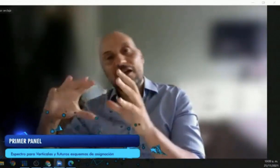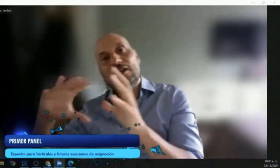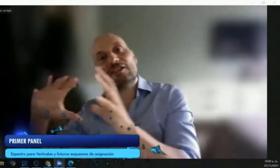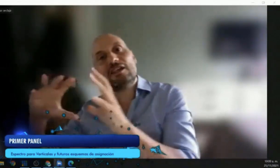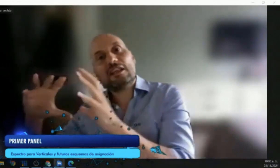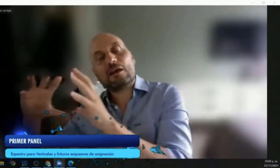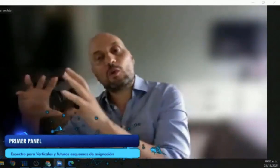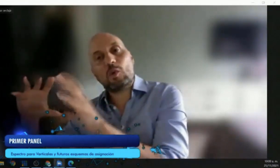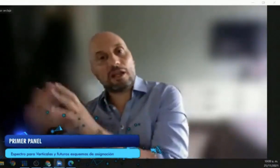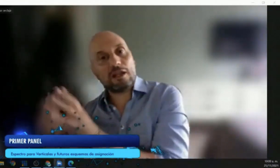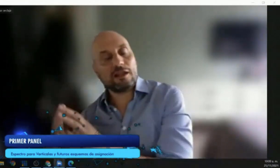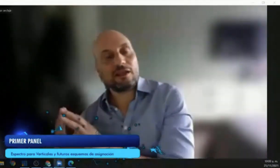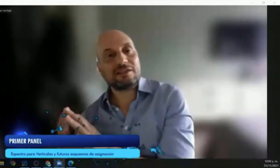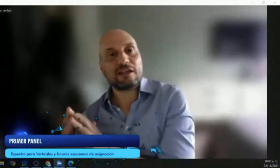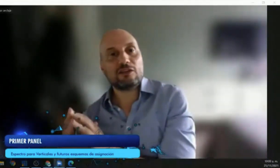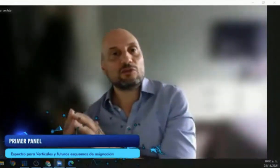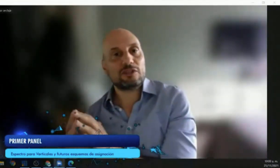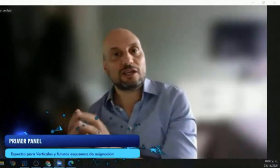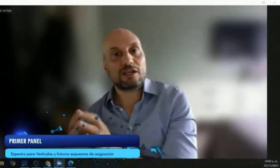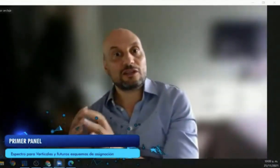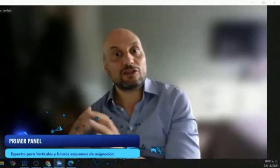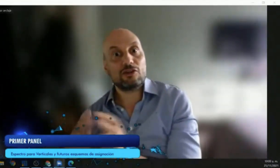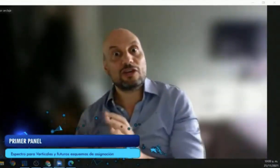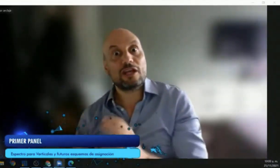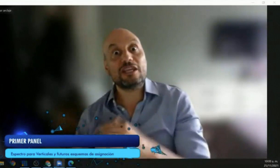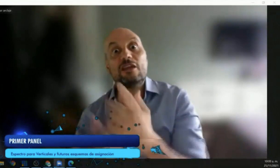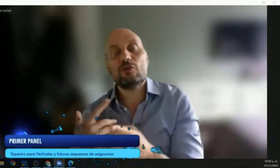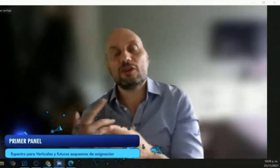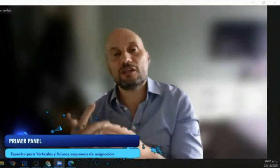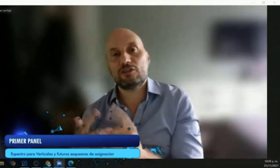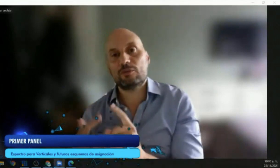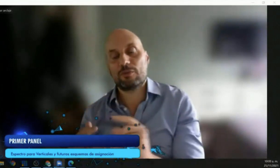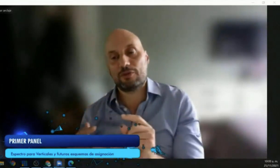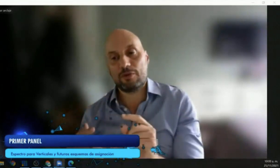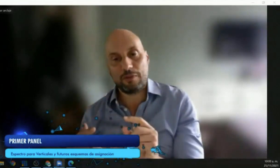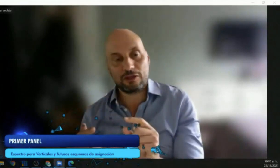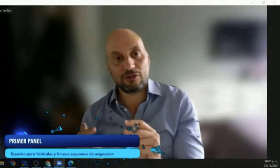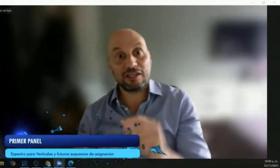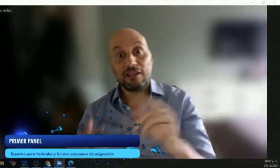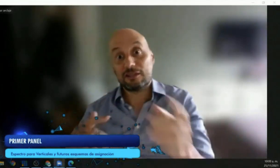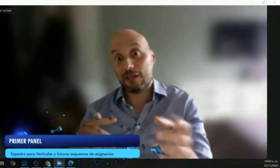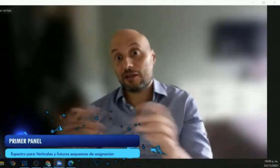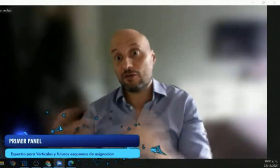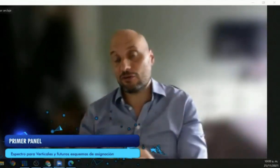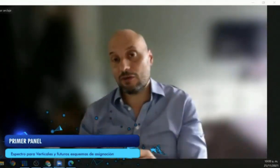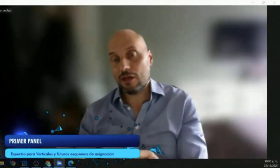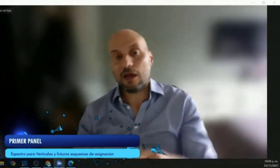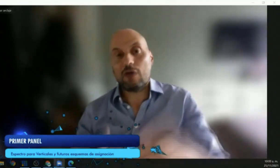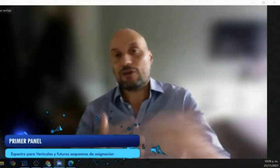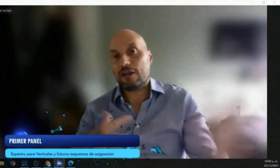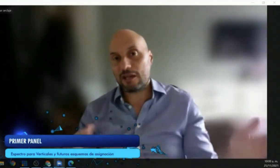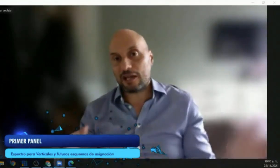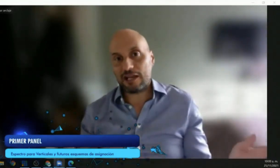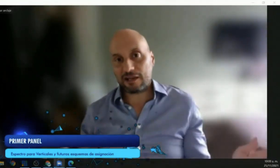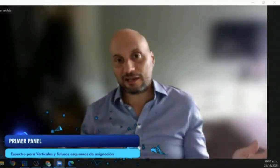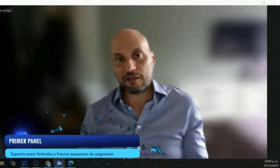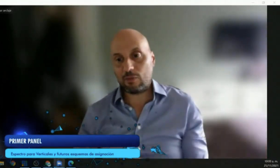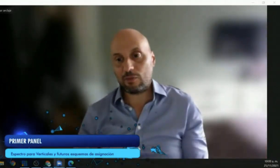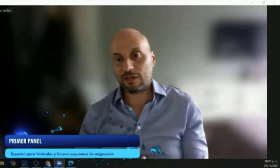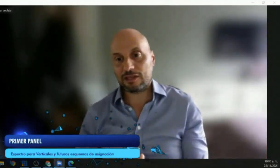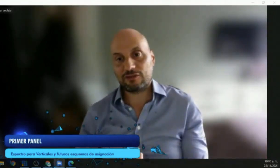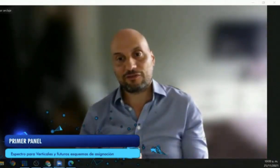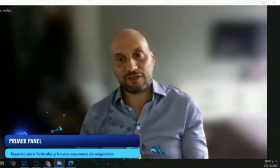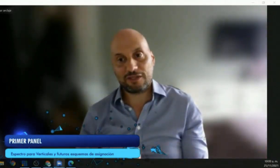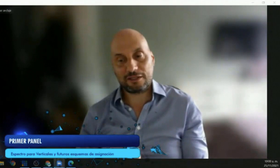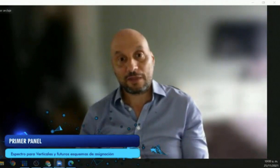infrastructure management. And up to that, that industry manages and its owner of their